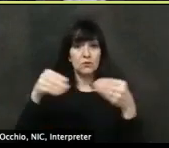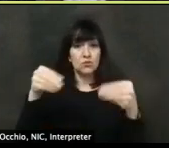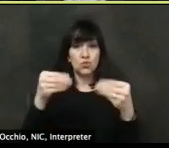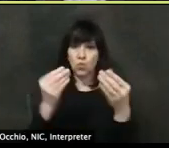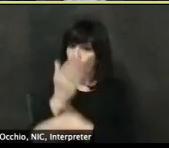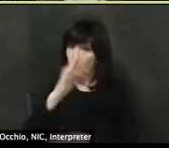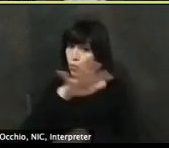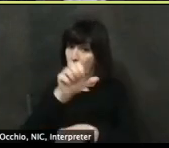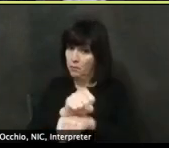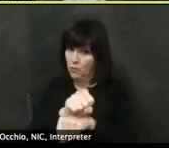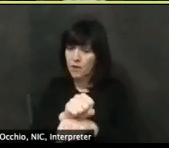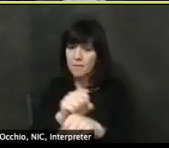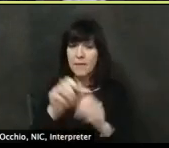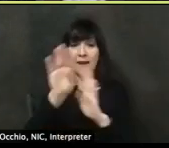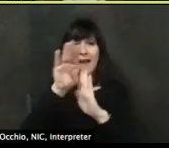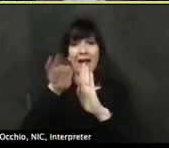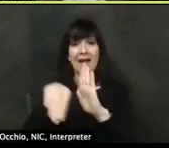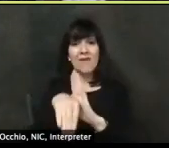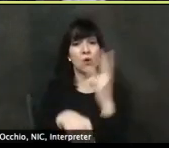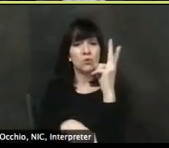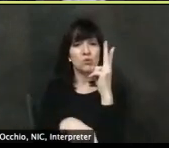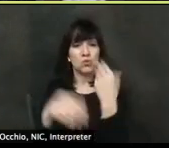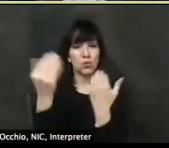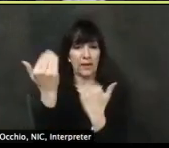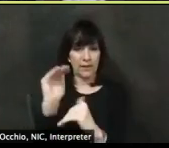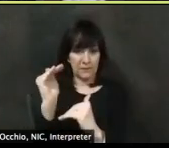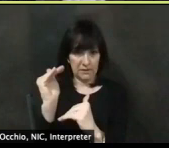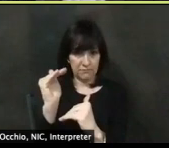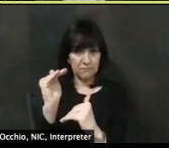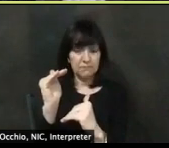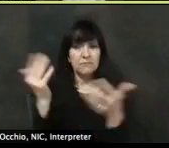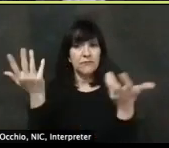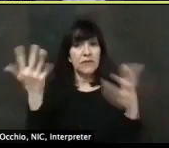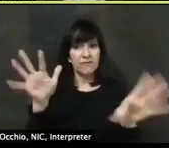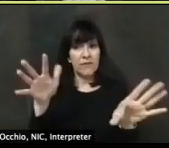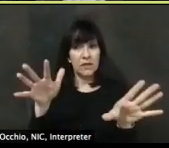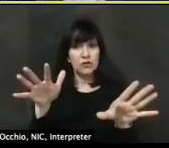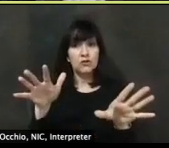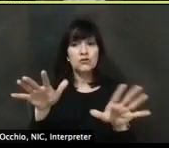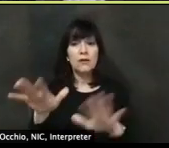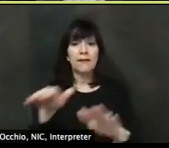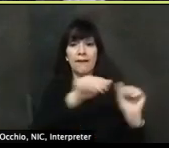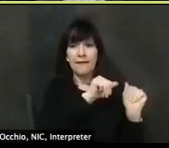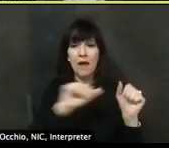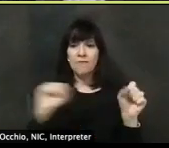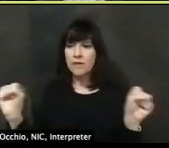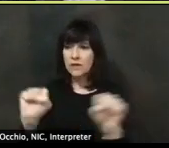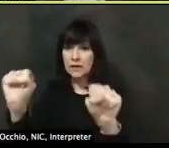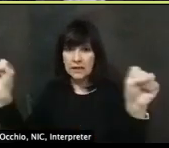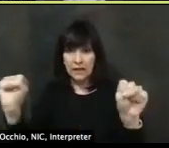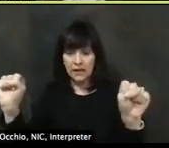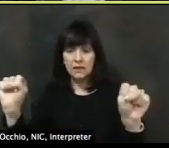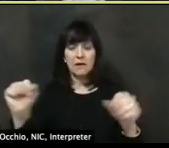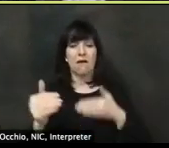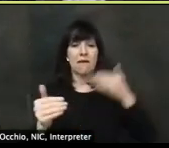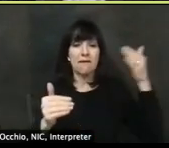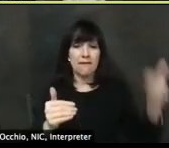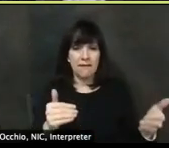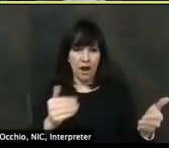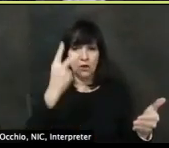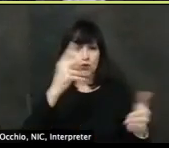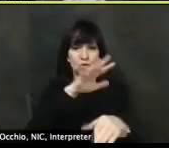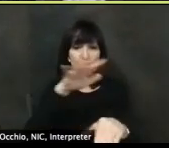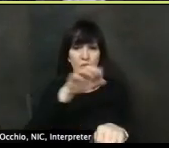for other high ticket retailers. The third one, uh, was the changes around, uh, hair care services and cosmetology. Uh,